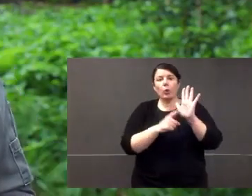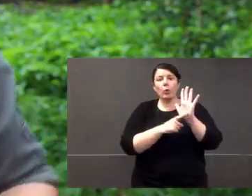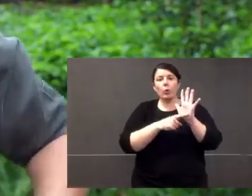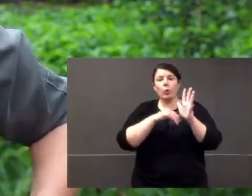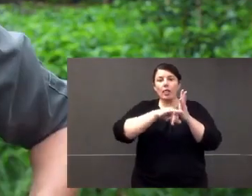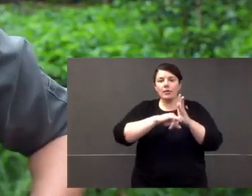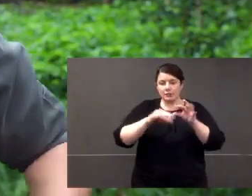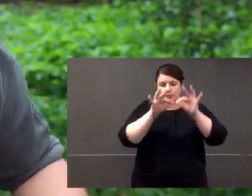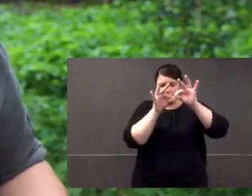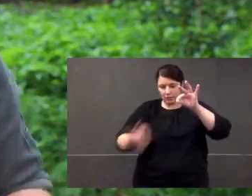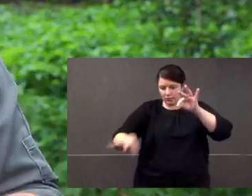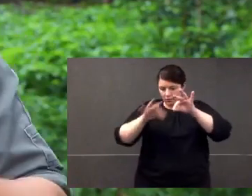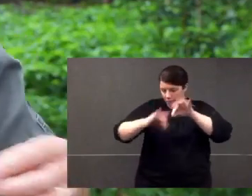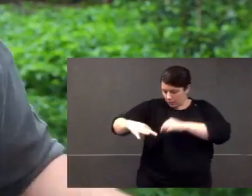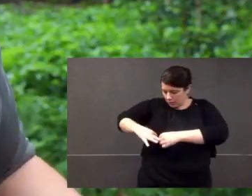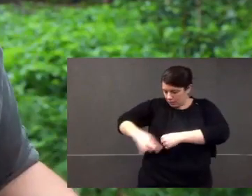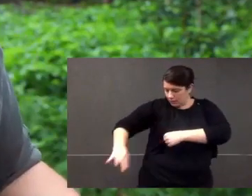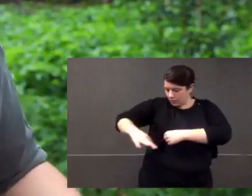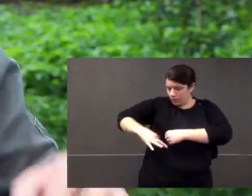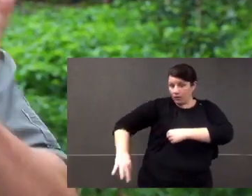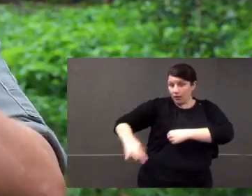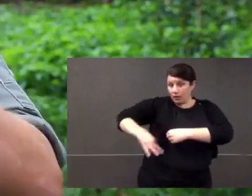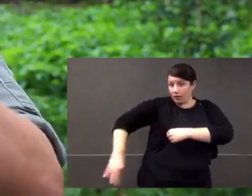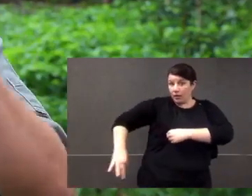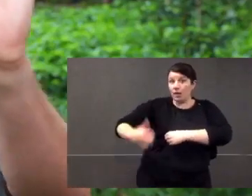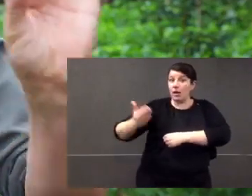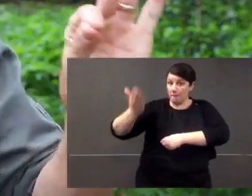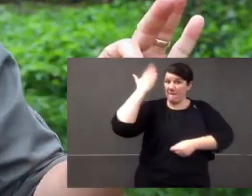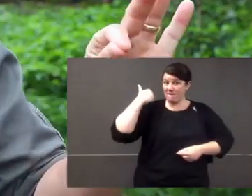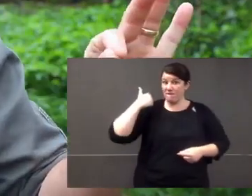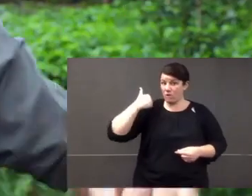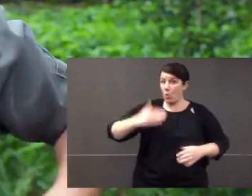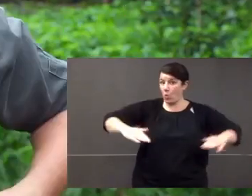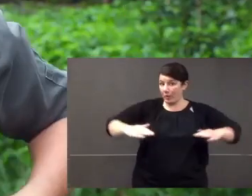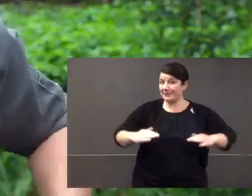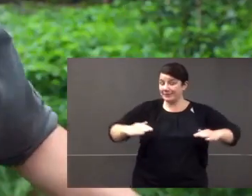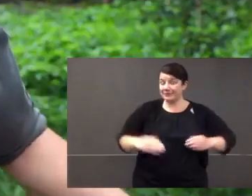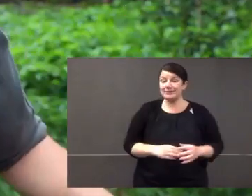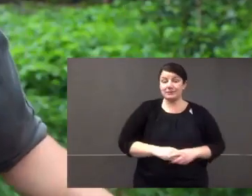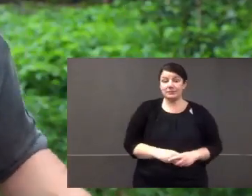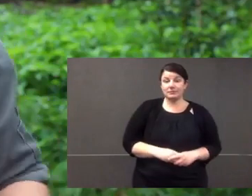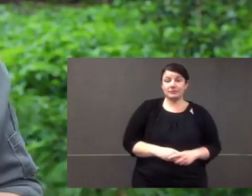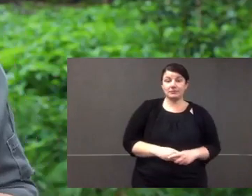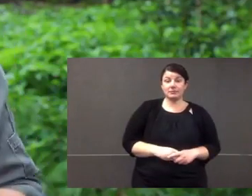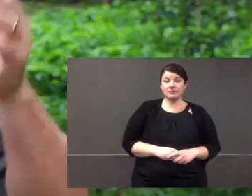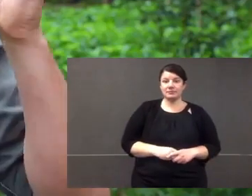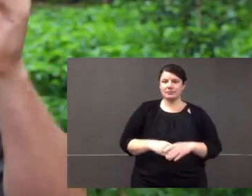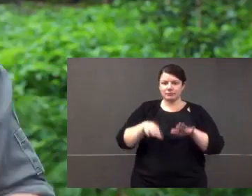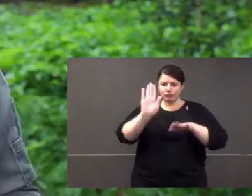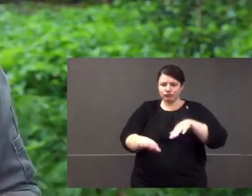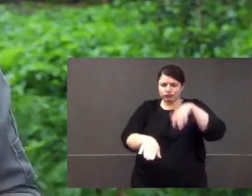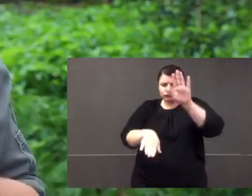wings, they've got these things called quills that are like the internal part of the feather where their old wings used to be.